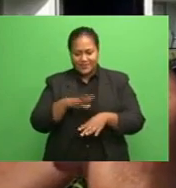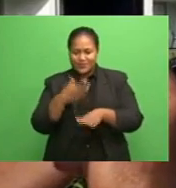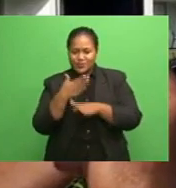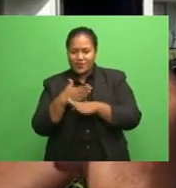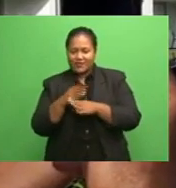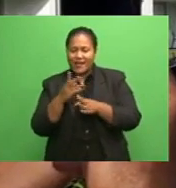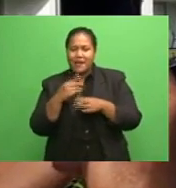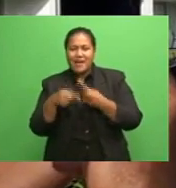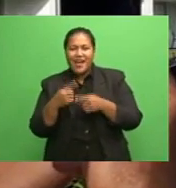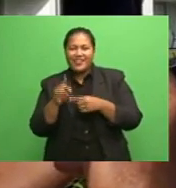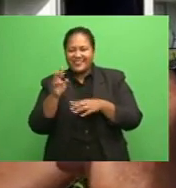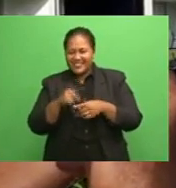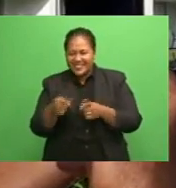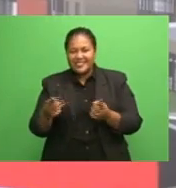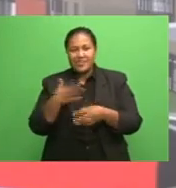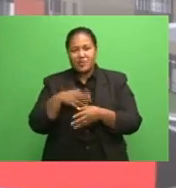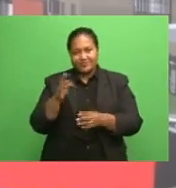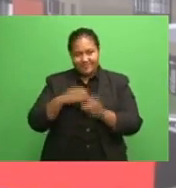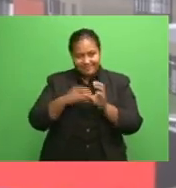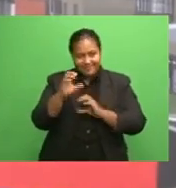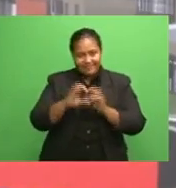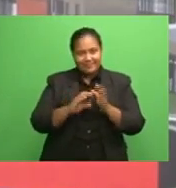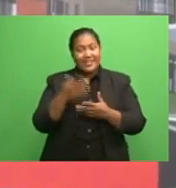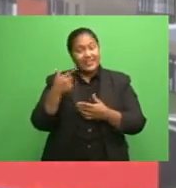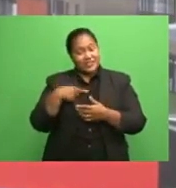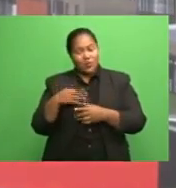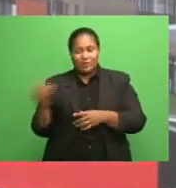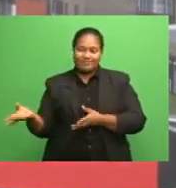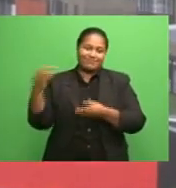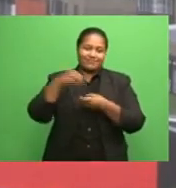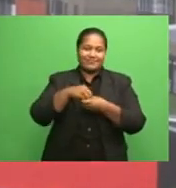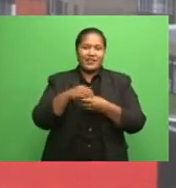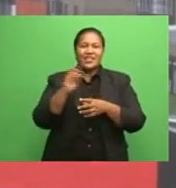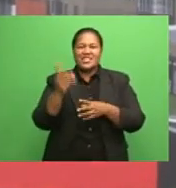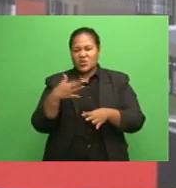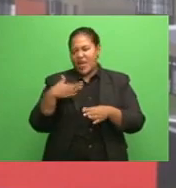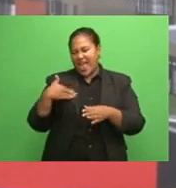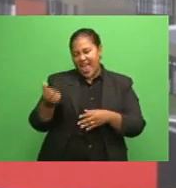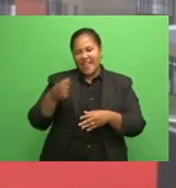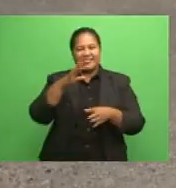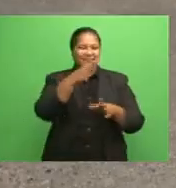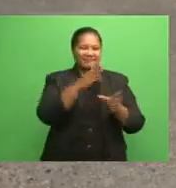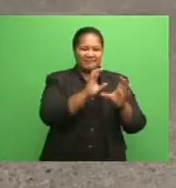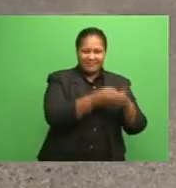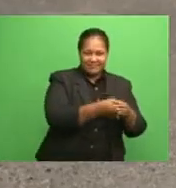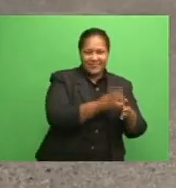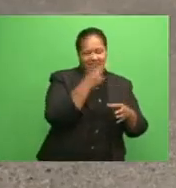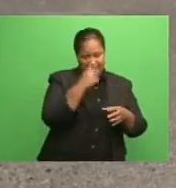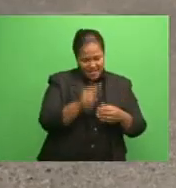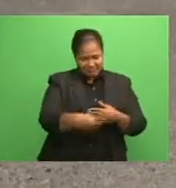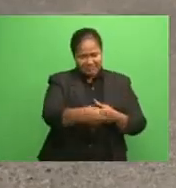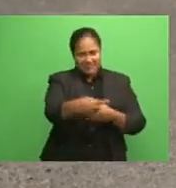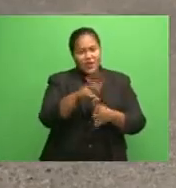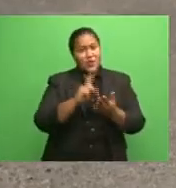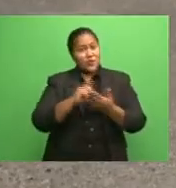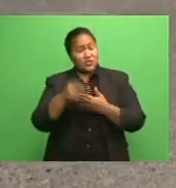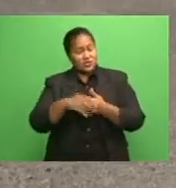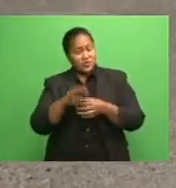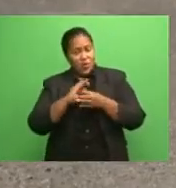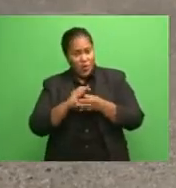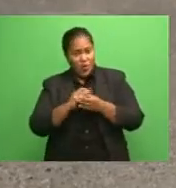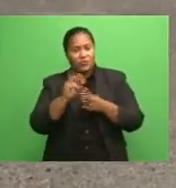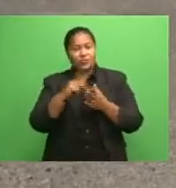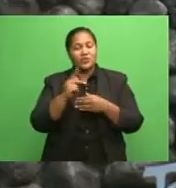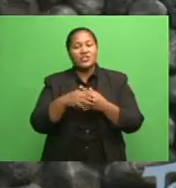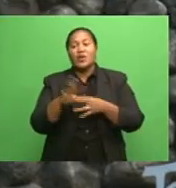constructed immediately, get them going. That's why we talked about construction in the health sector, then we have the ongoing projects in our own ministry, roads with